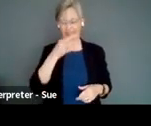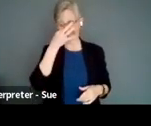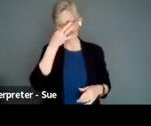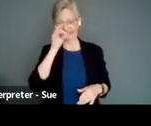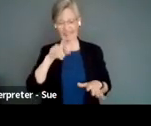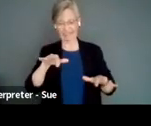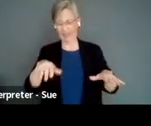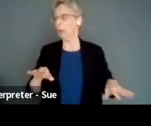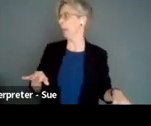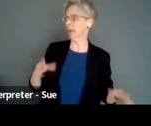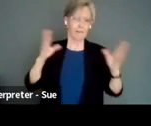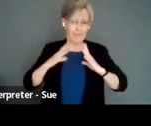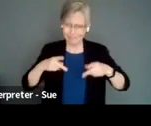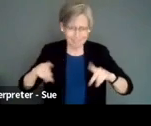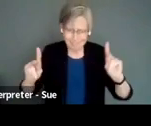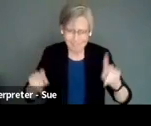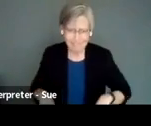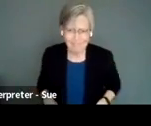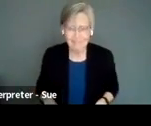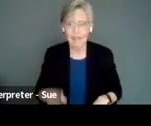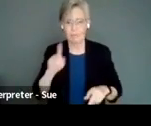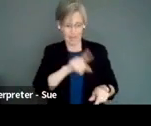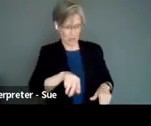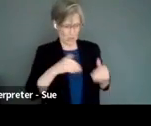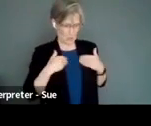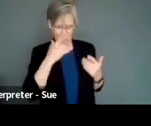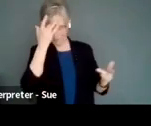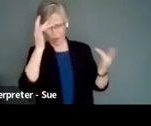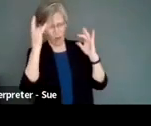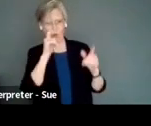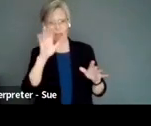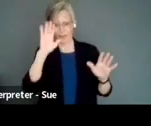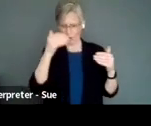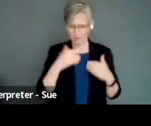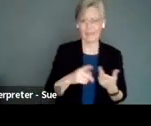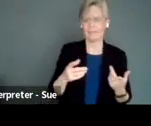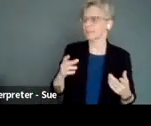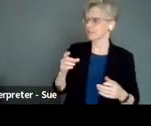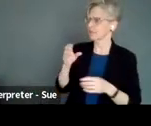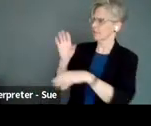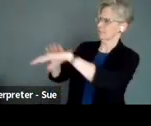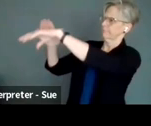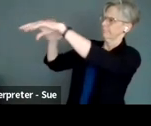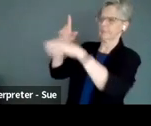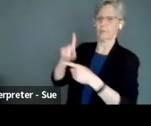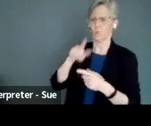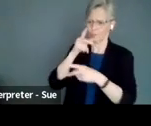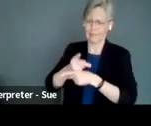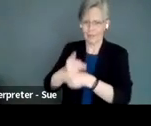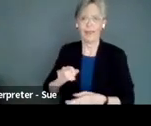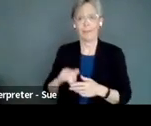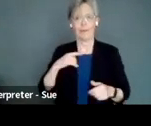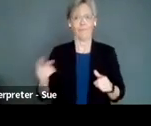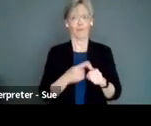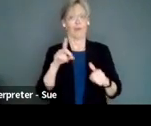we will let these really smart youth with autism give the shout out advice to the characters. That was my very